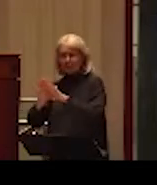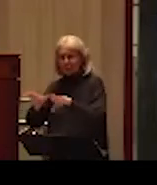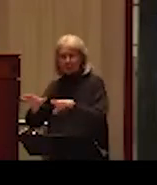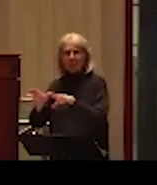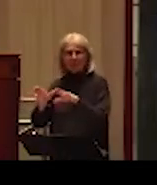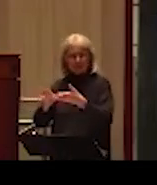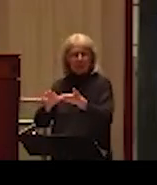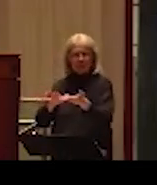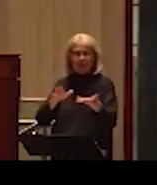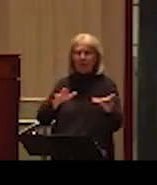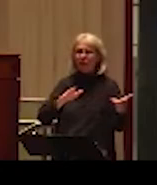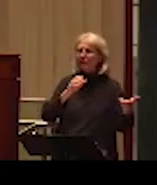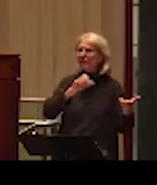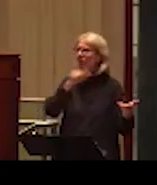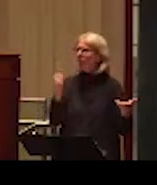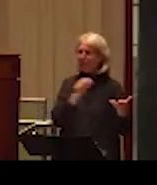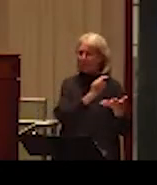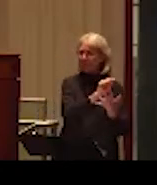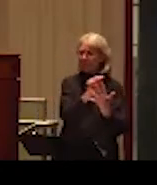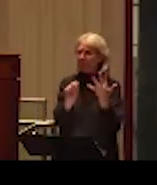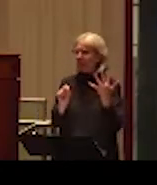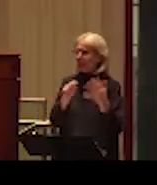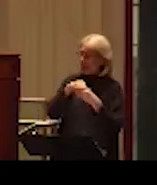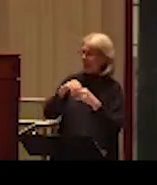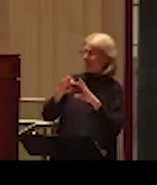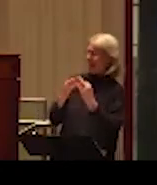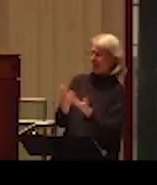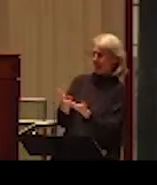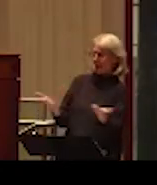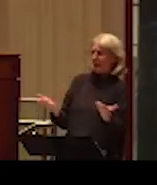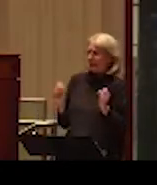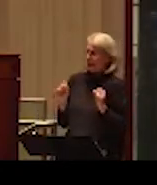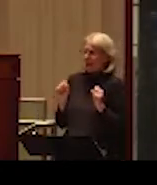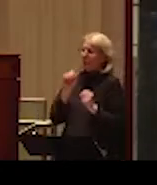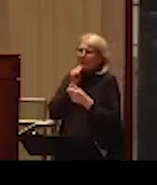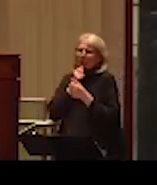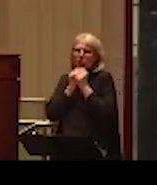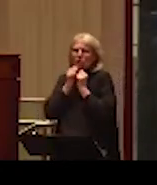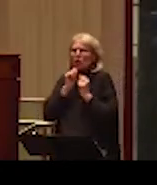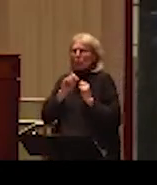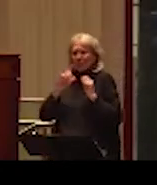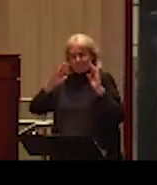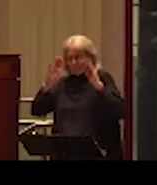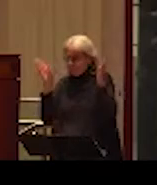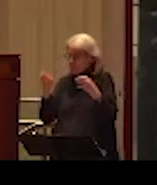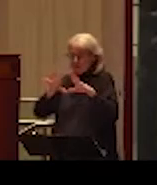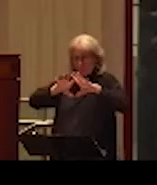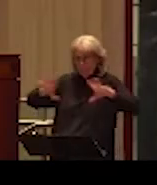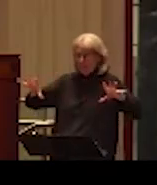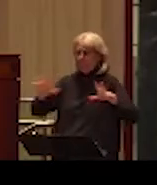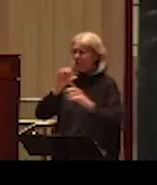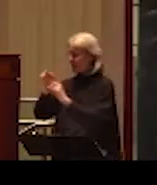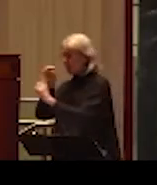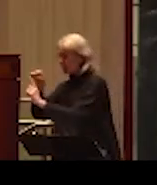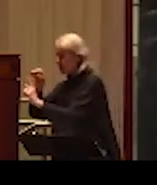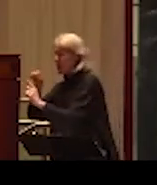shows us that there are other people in the family who are suffering and we have to keep them all in focus. So, that's something that I've believed was